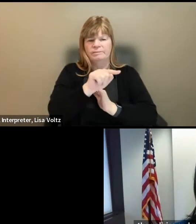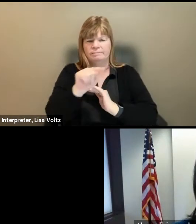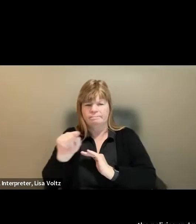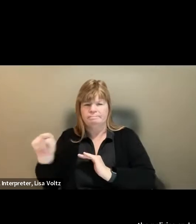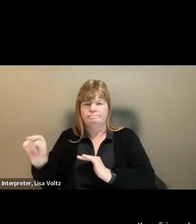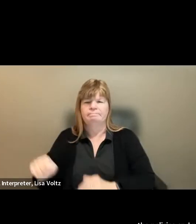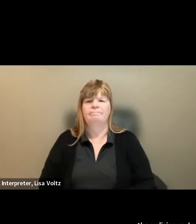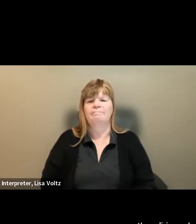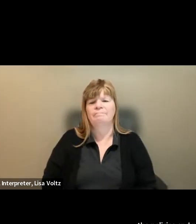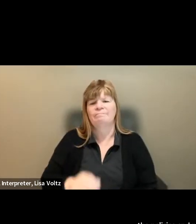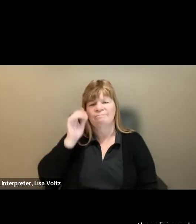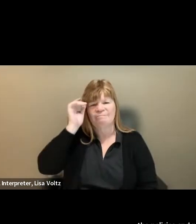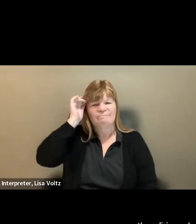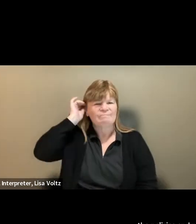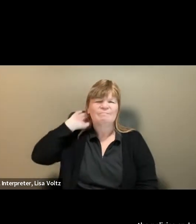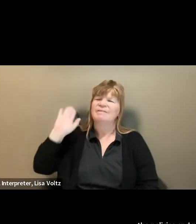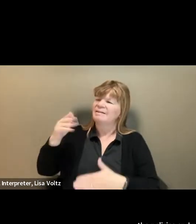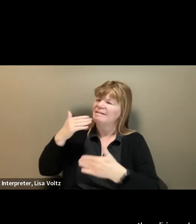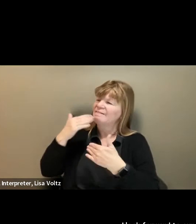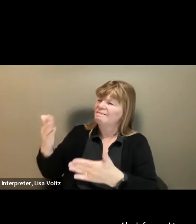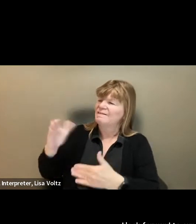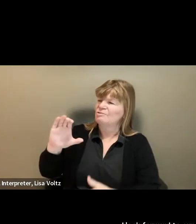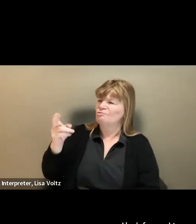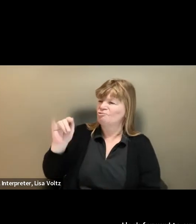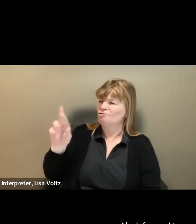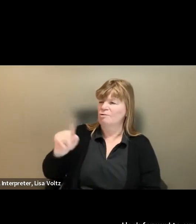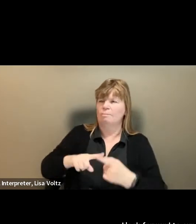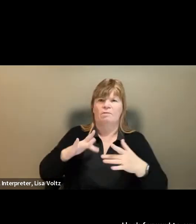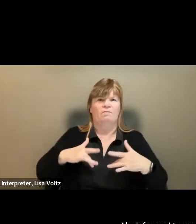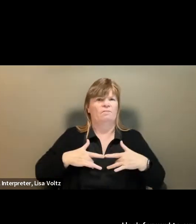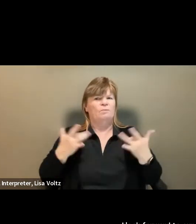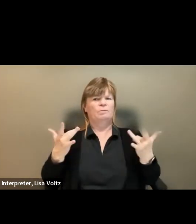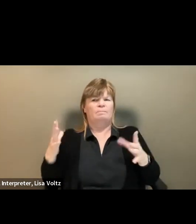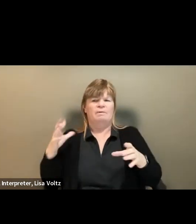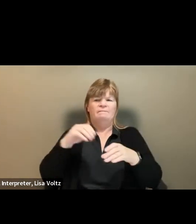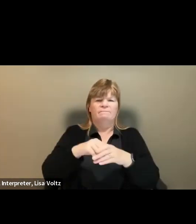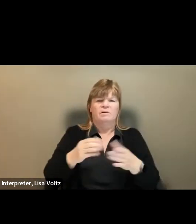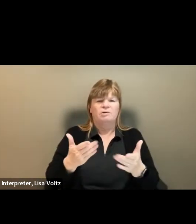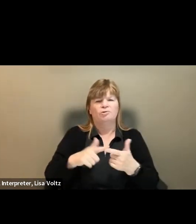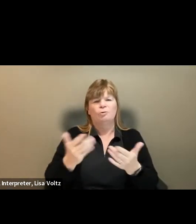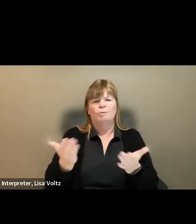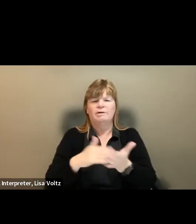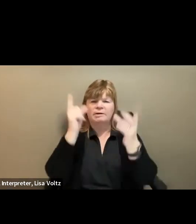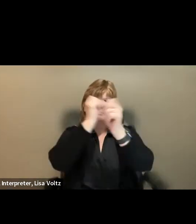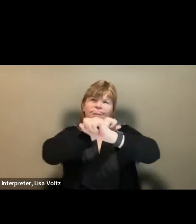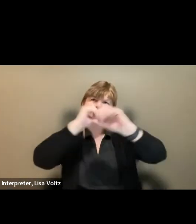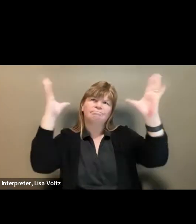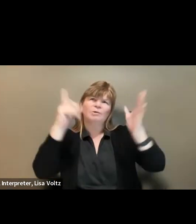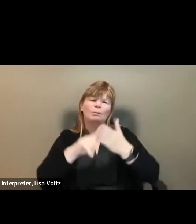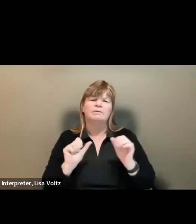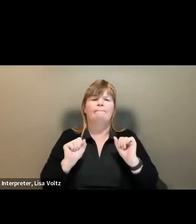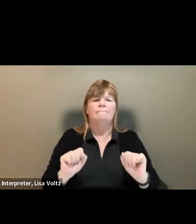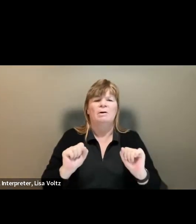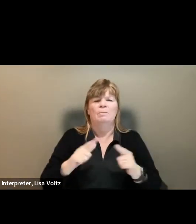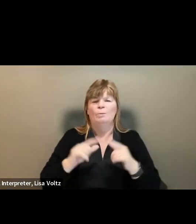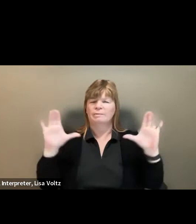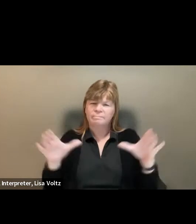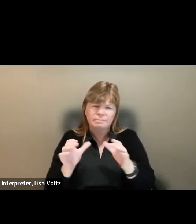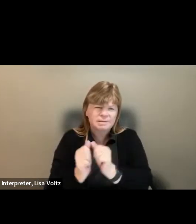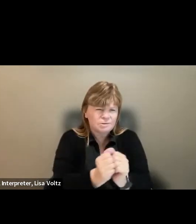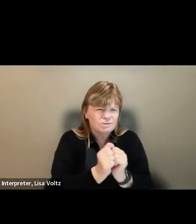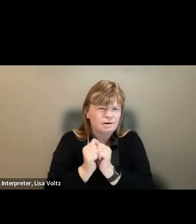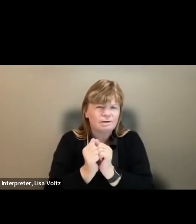Thank you so much, Chair Burroughs. I am thrilled to be here with everyone to reimagine what is possible when we come together to